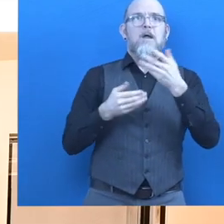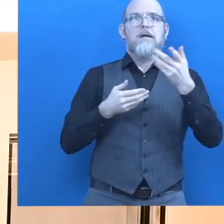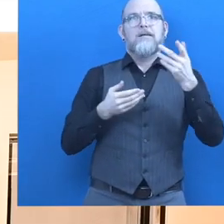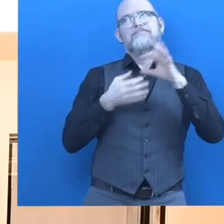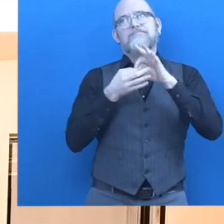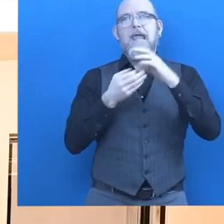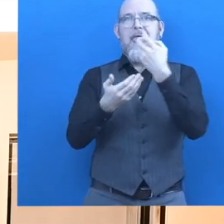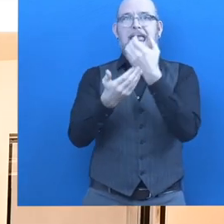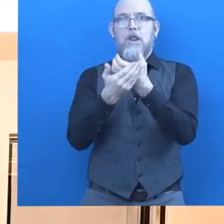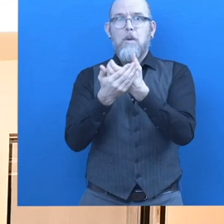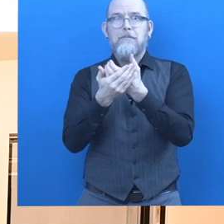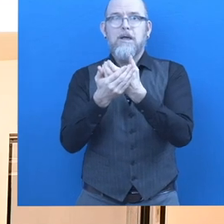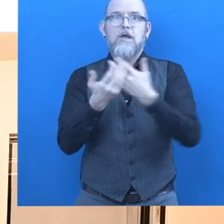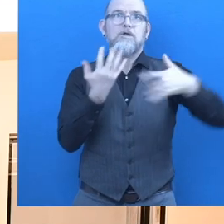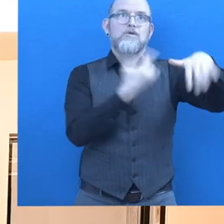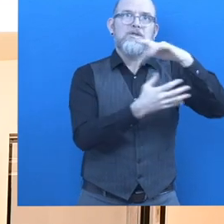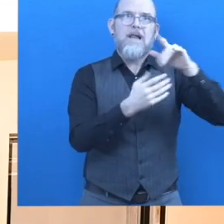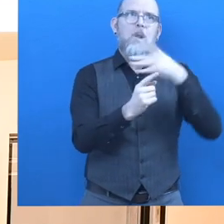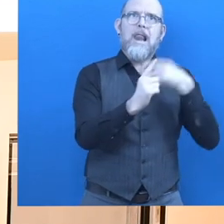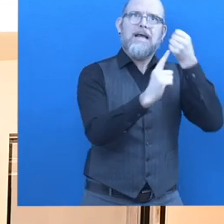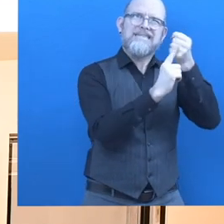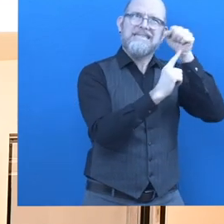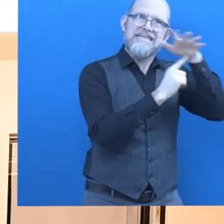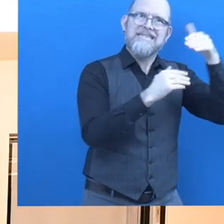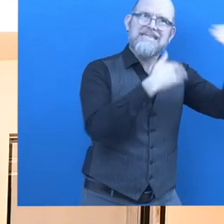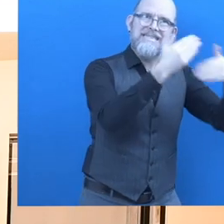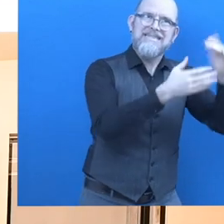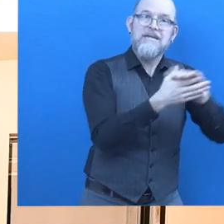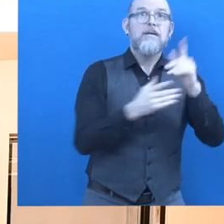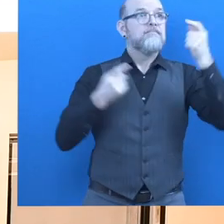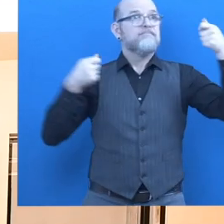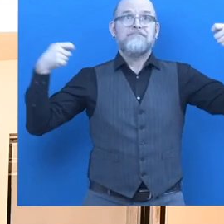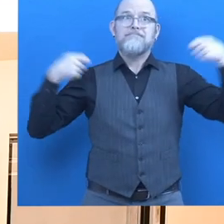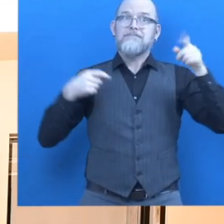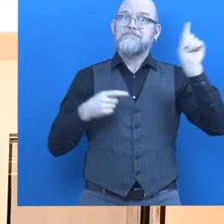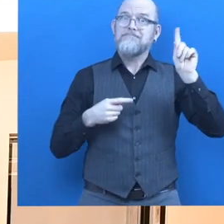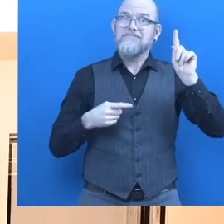Financing is guaranteed by the Ministry of Social Affairs or by the various pension insurance institutions.